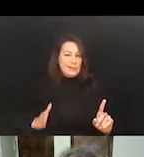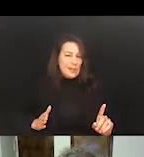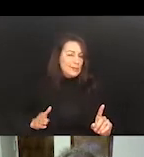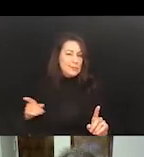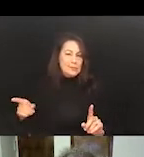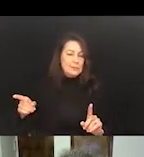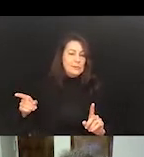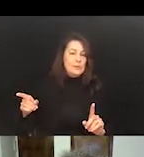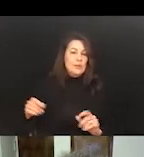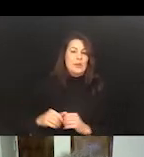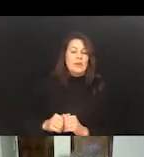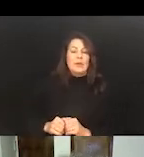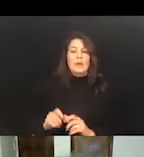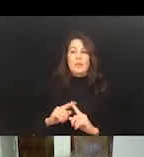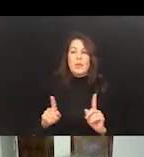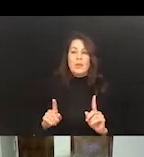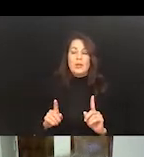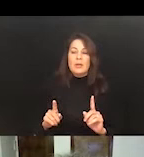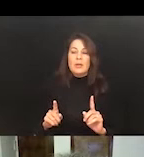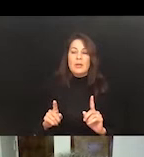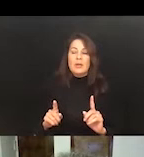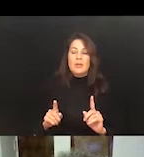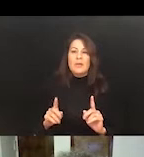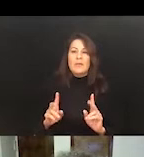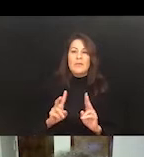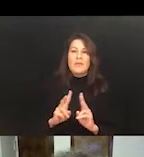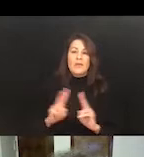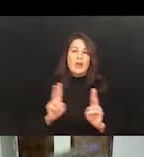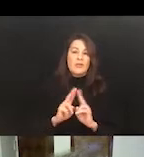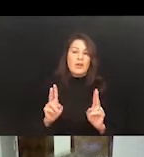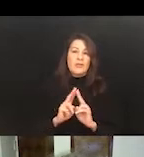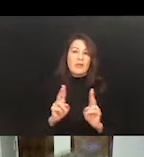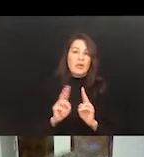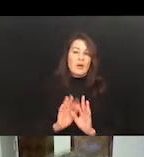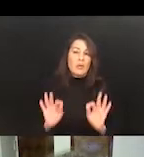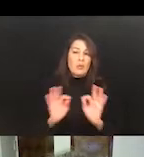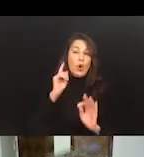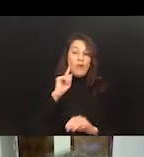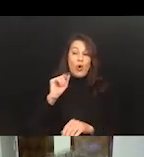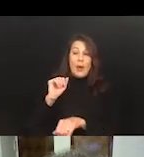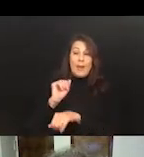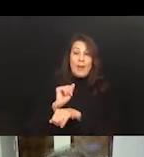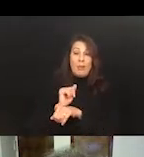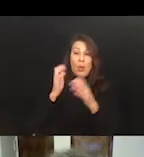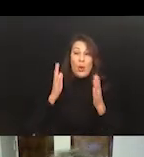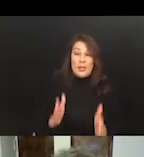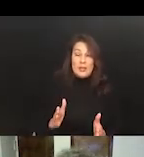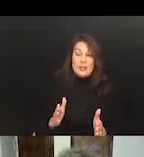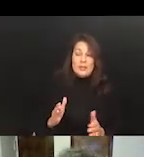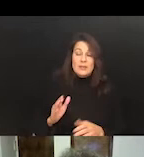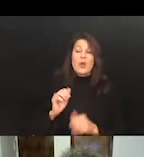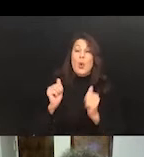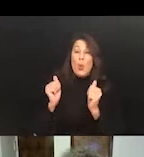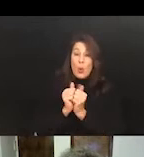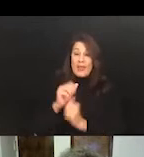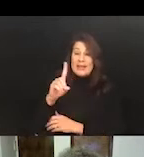on down, but it is incredibly important for, for employees with disabilities to take the reins.